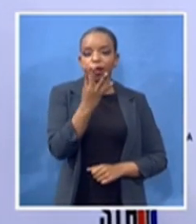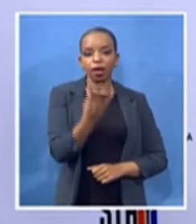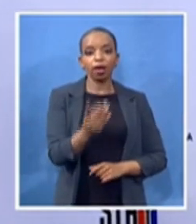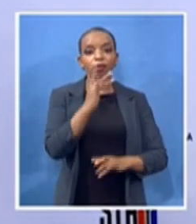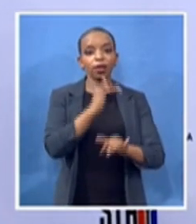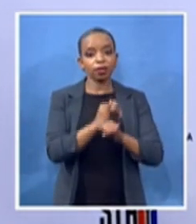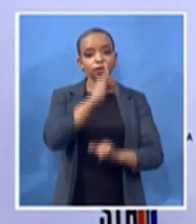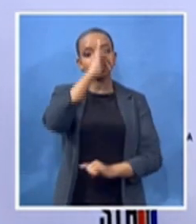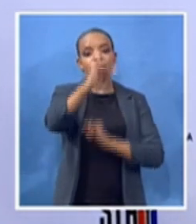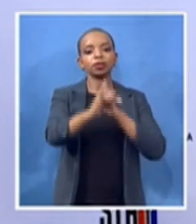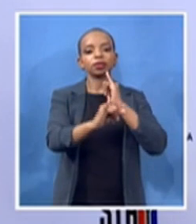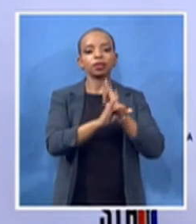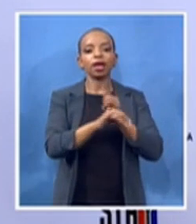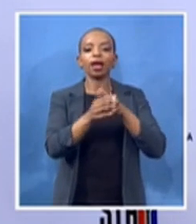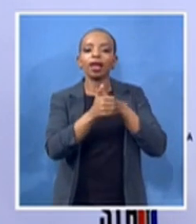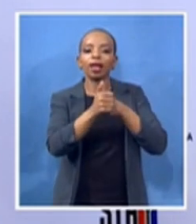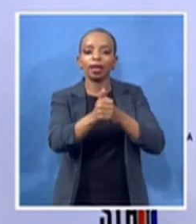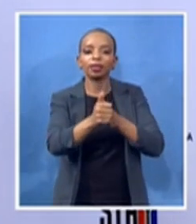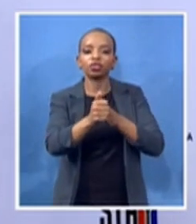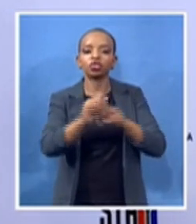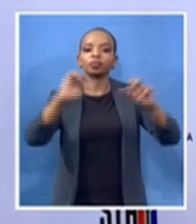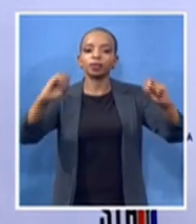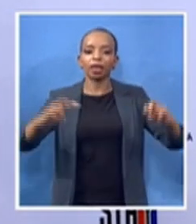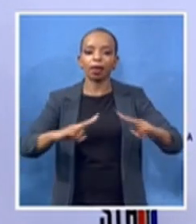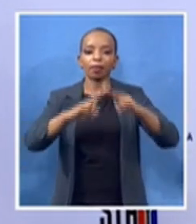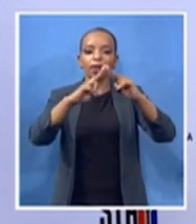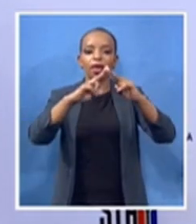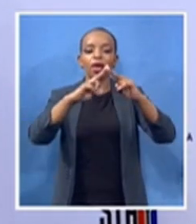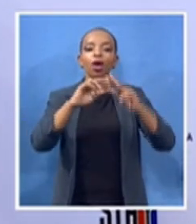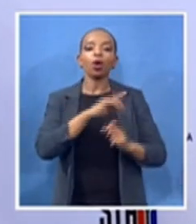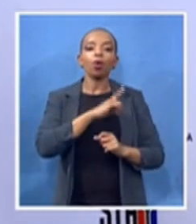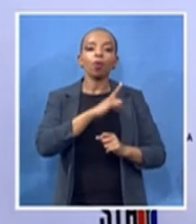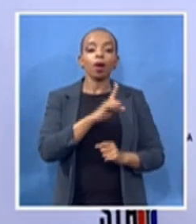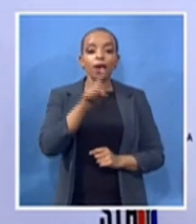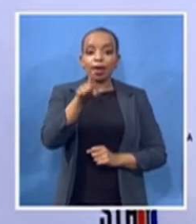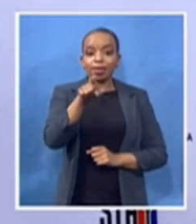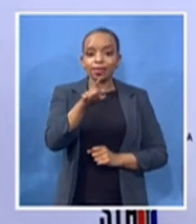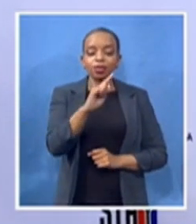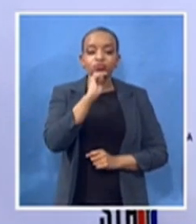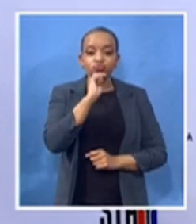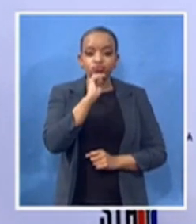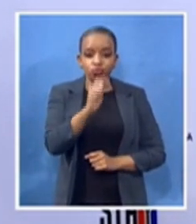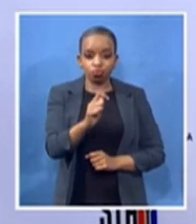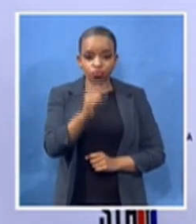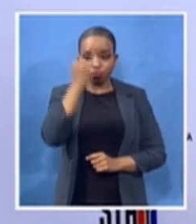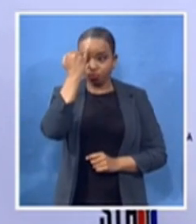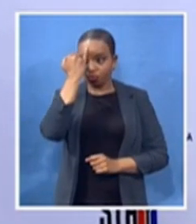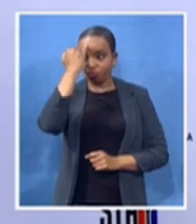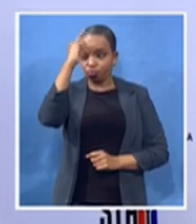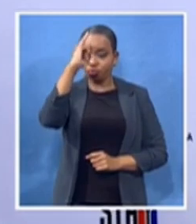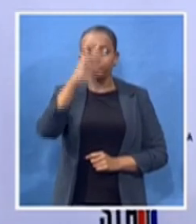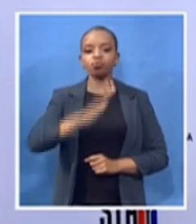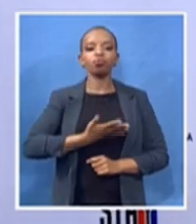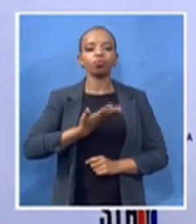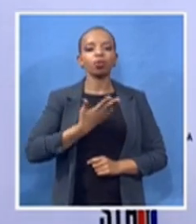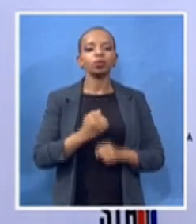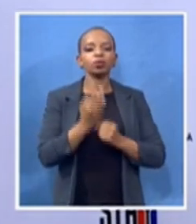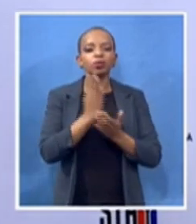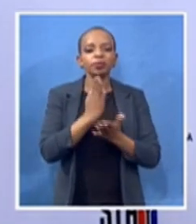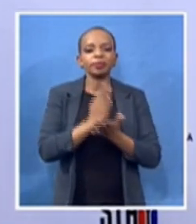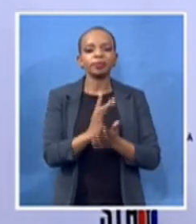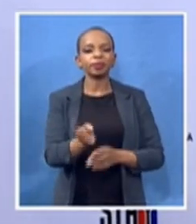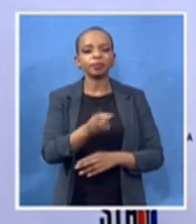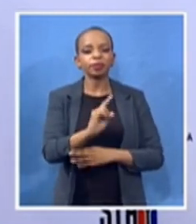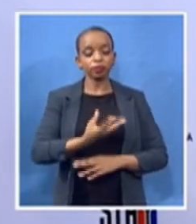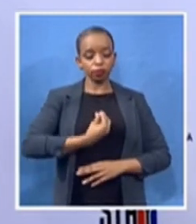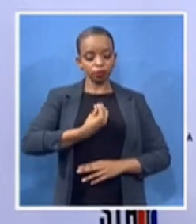this um initiative seeks to achieve that is ensuring that young leaders continue to be equipped and be